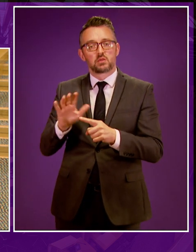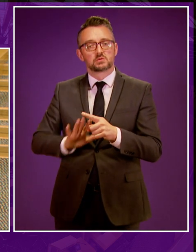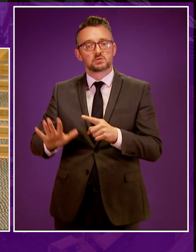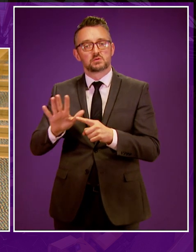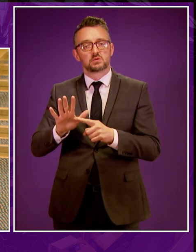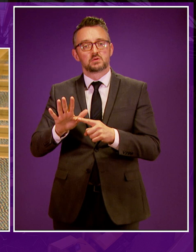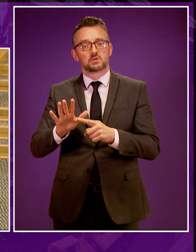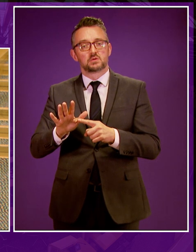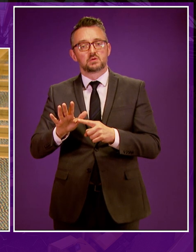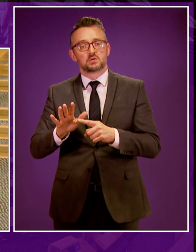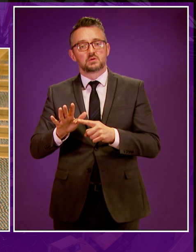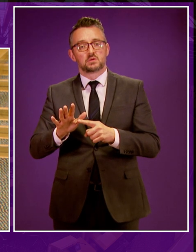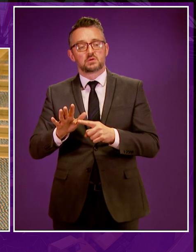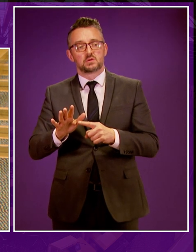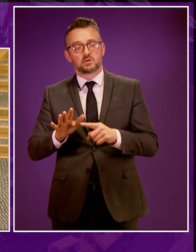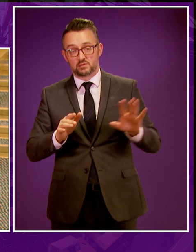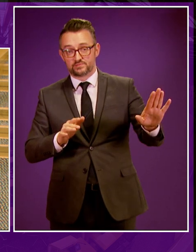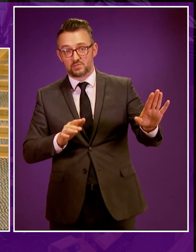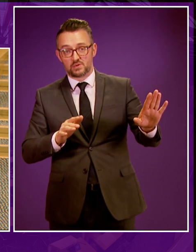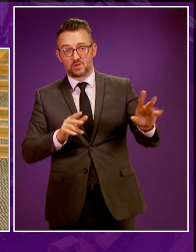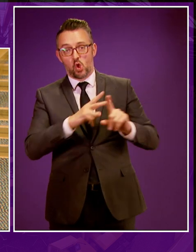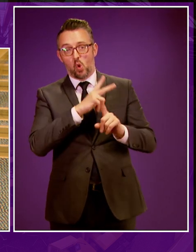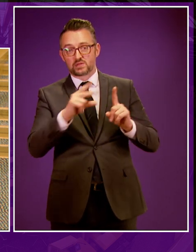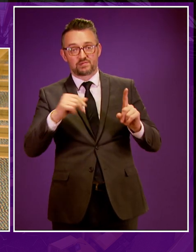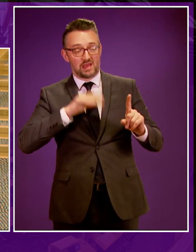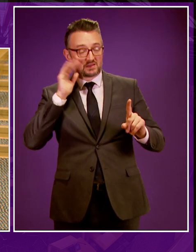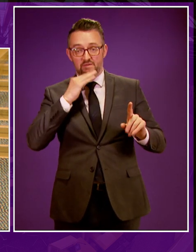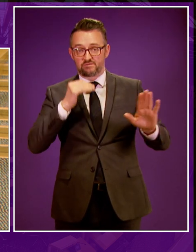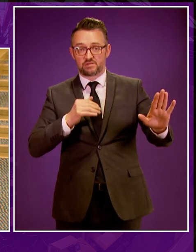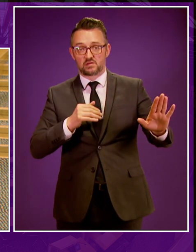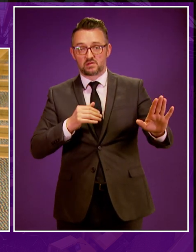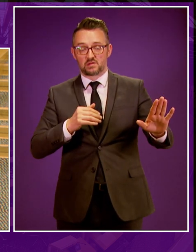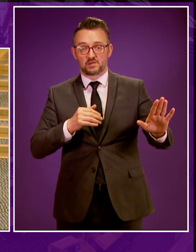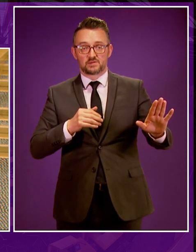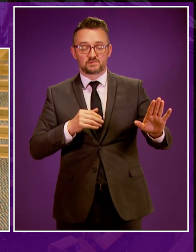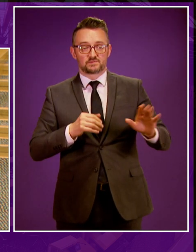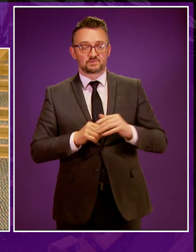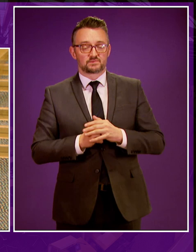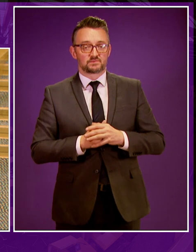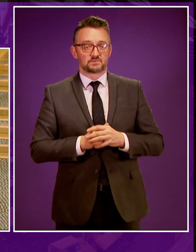I have indeed heard enough from the Conservative benches today, and I will respond, I will respond,